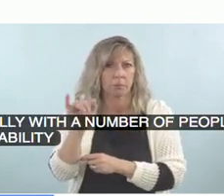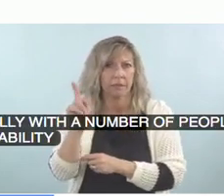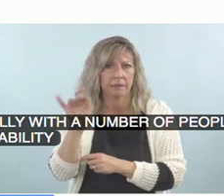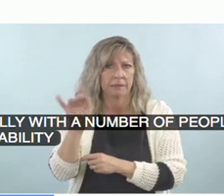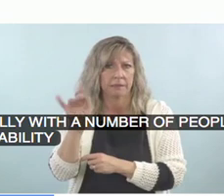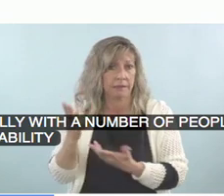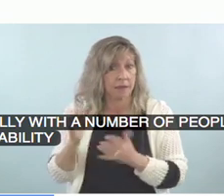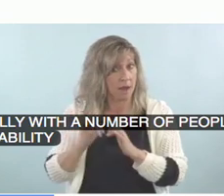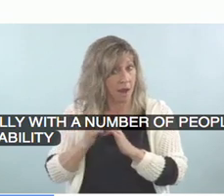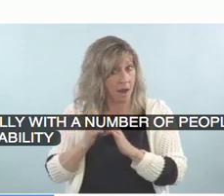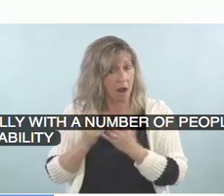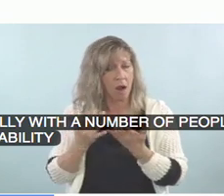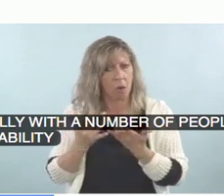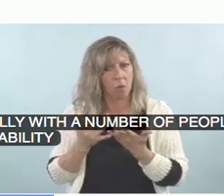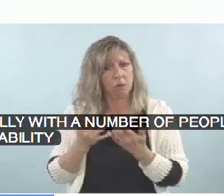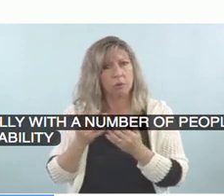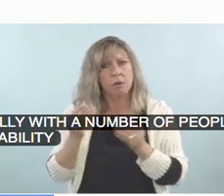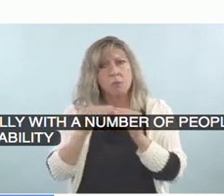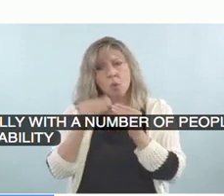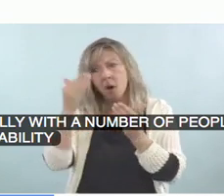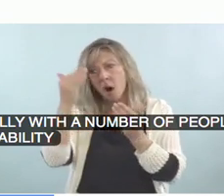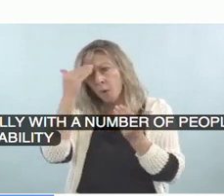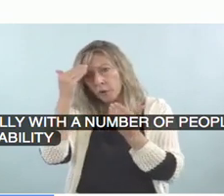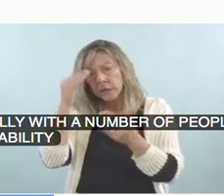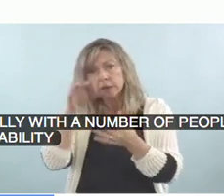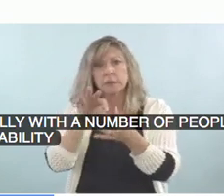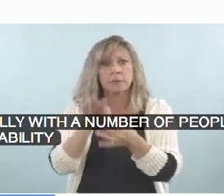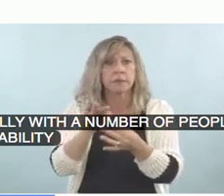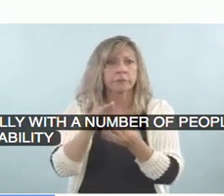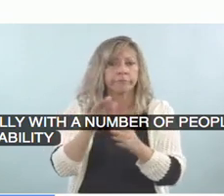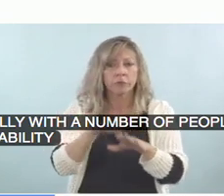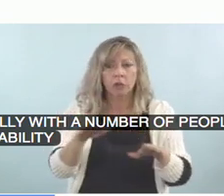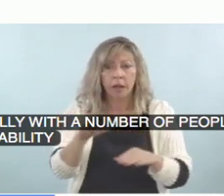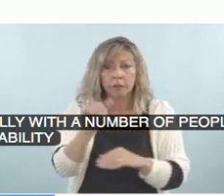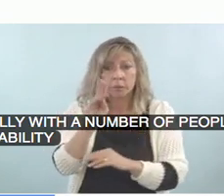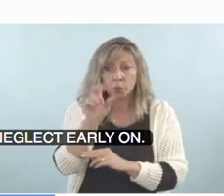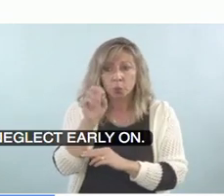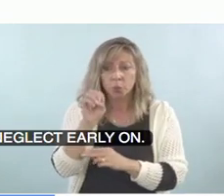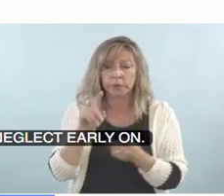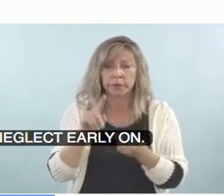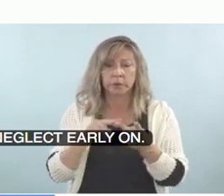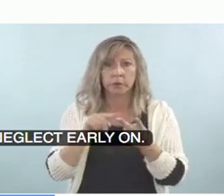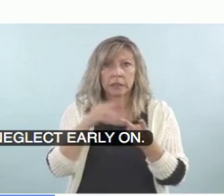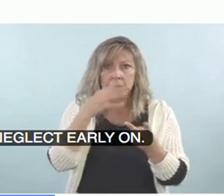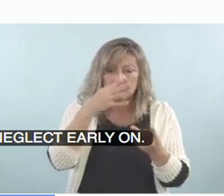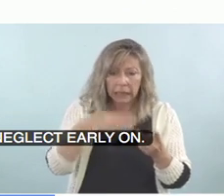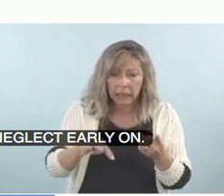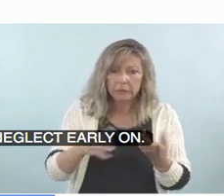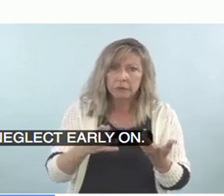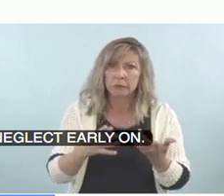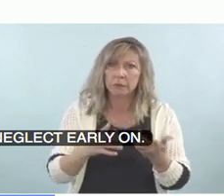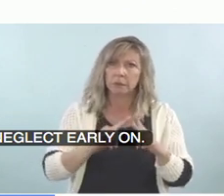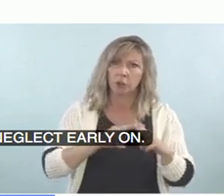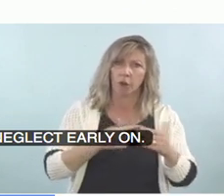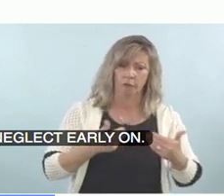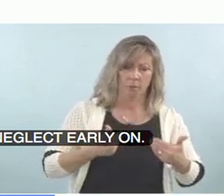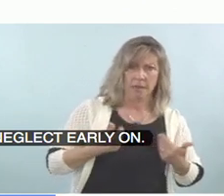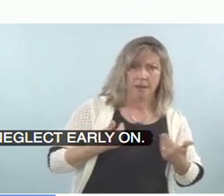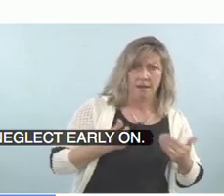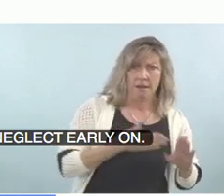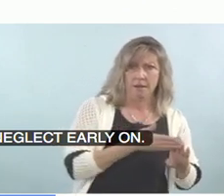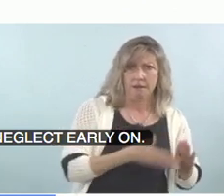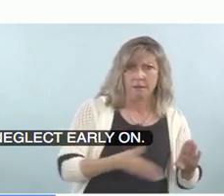just building awareness of child abuse and neglect early on. Um, so they have a white paper on